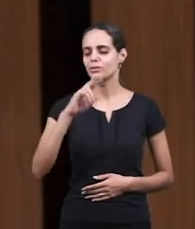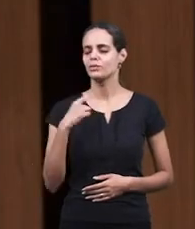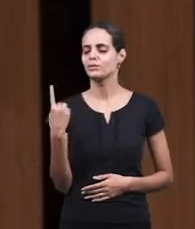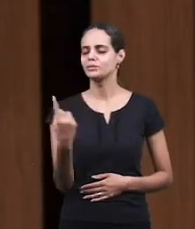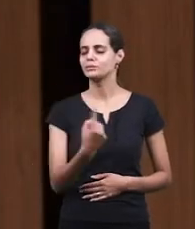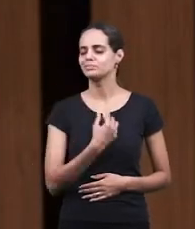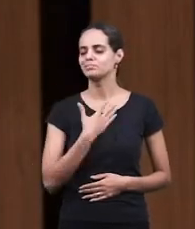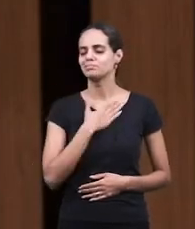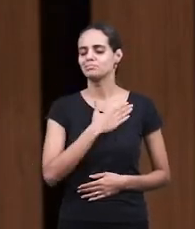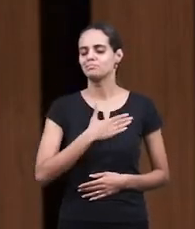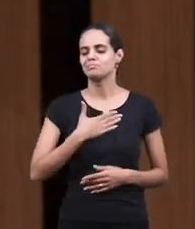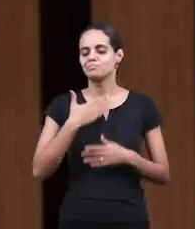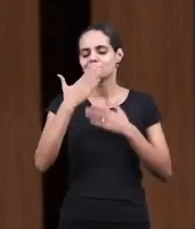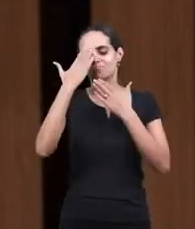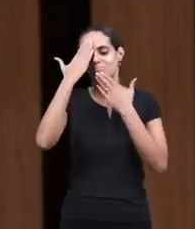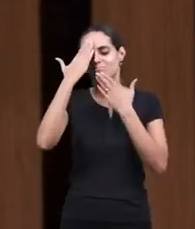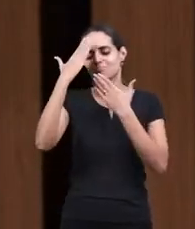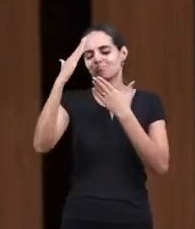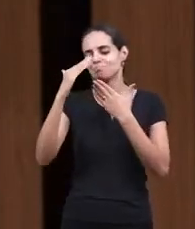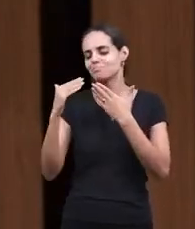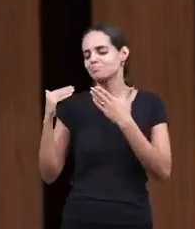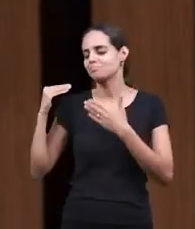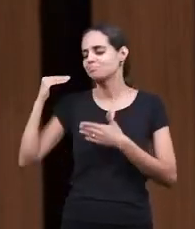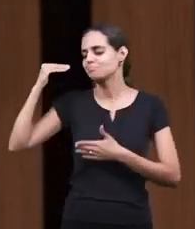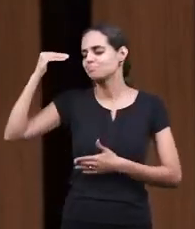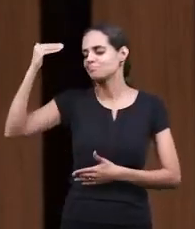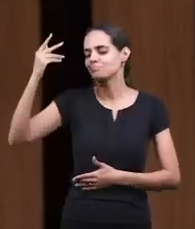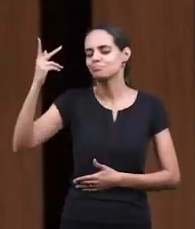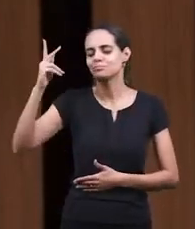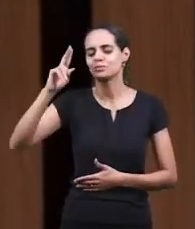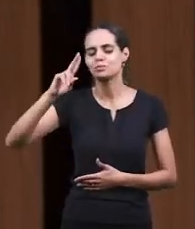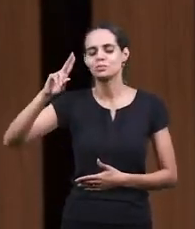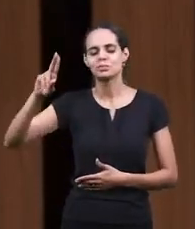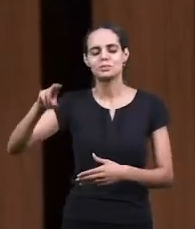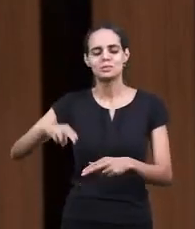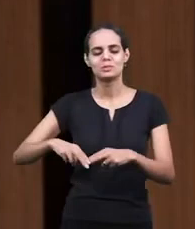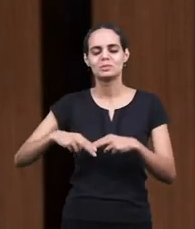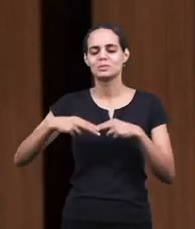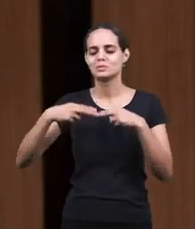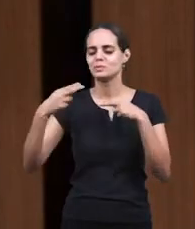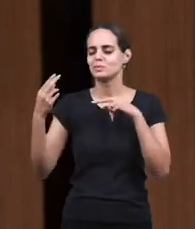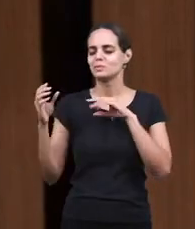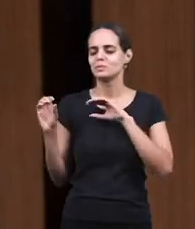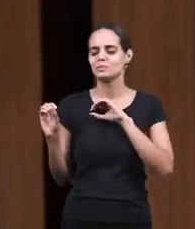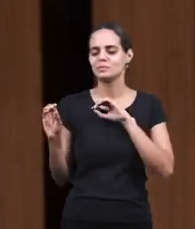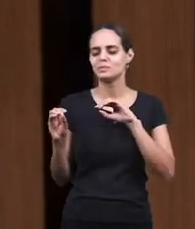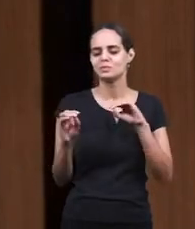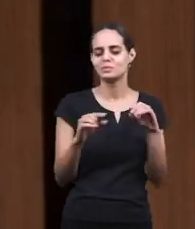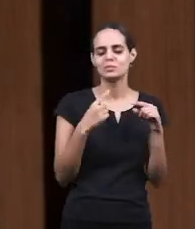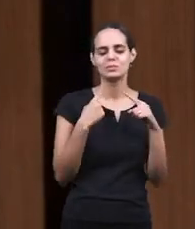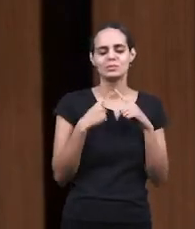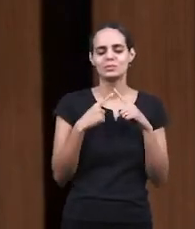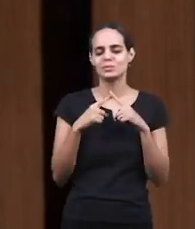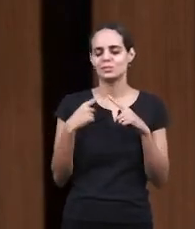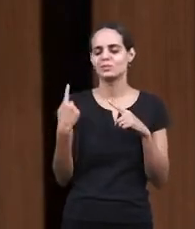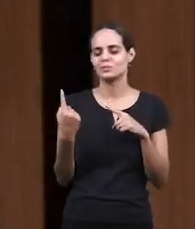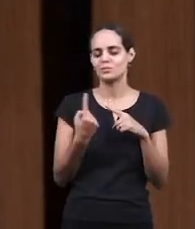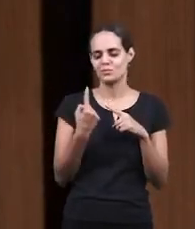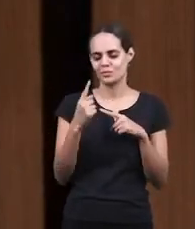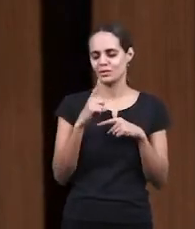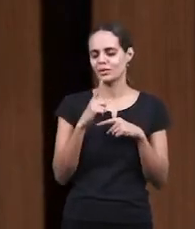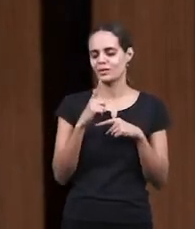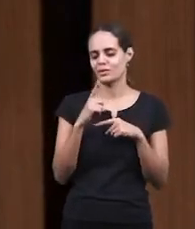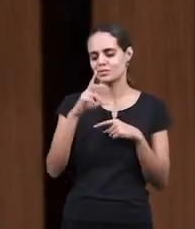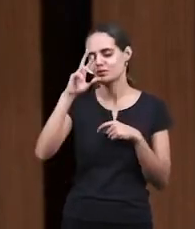Lord, we would like to thank you, to praise you for this teaching because, Lord, we received from